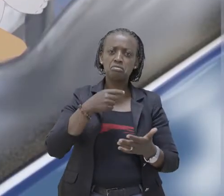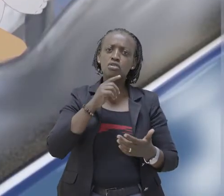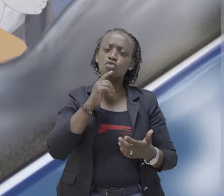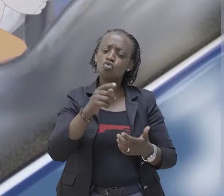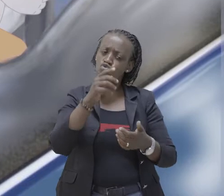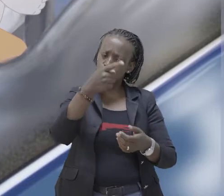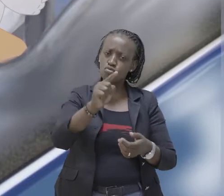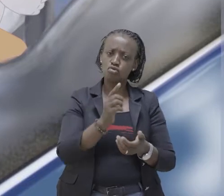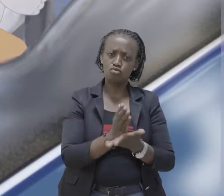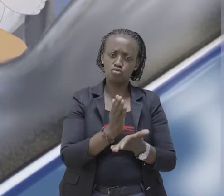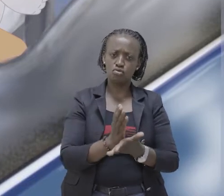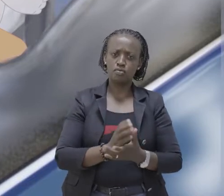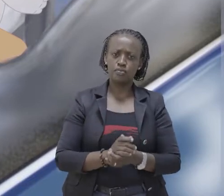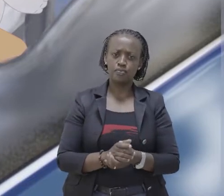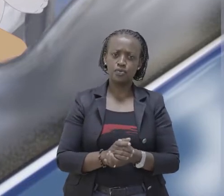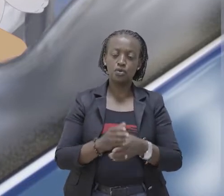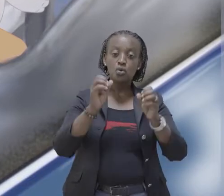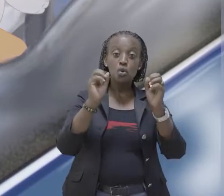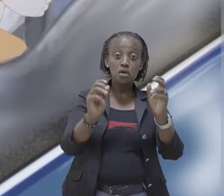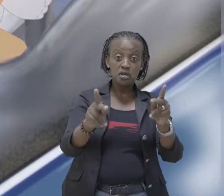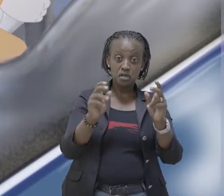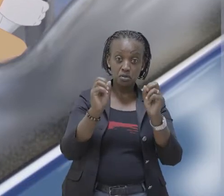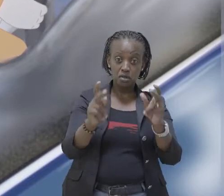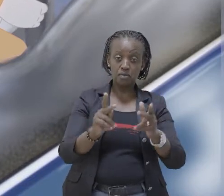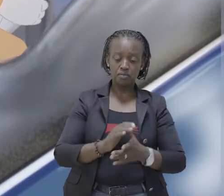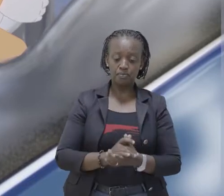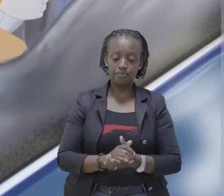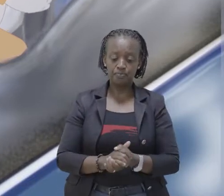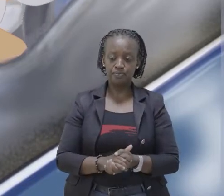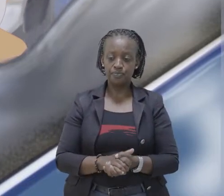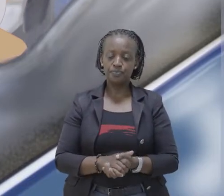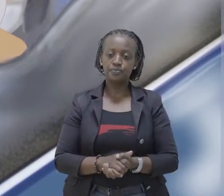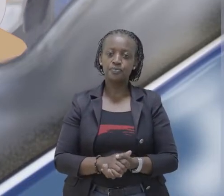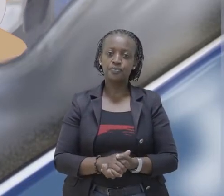I am sure, it is correct Alright, alright